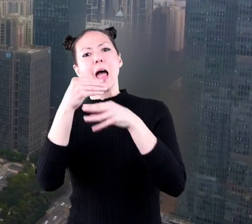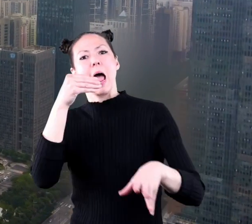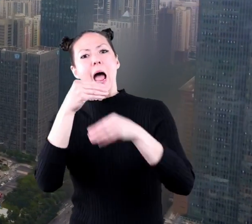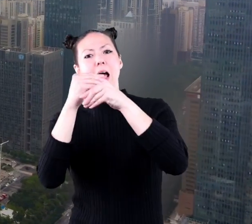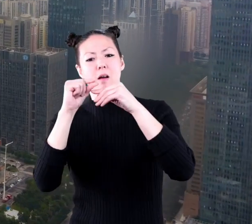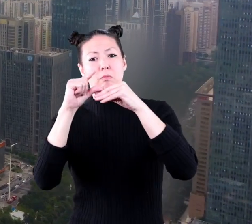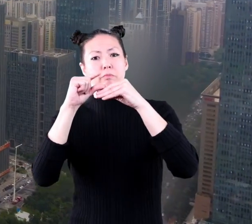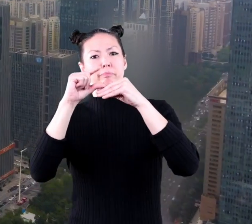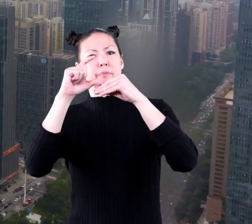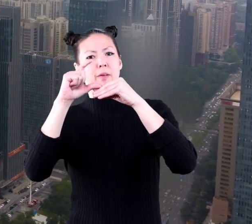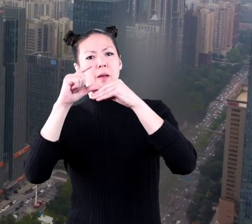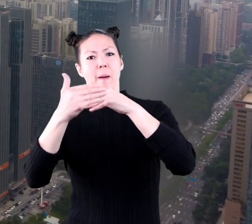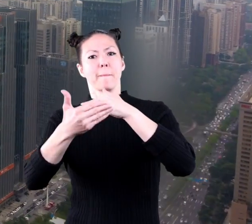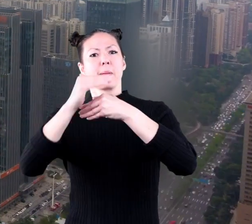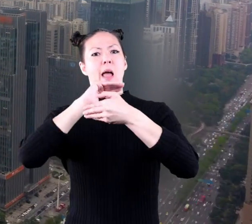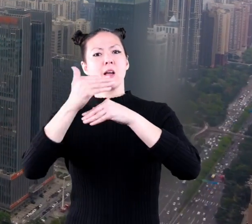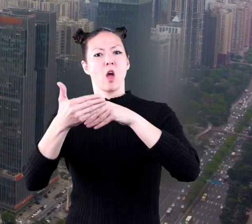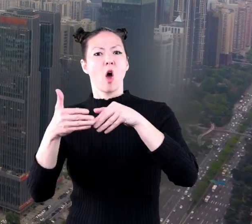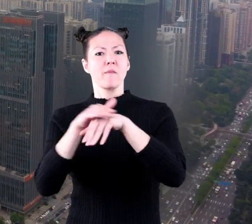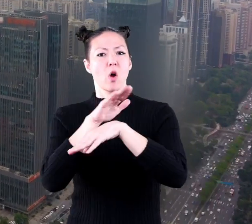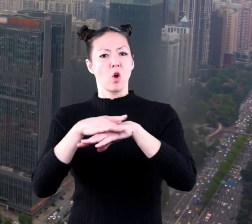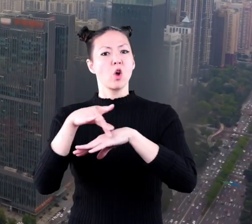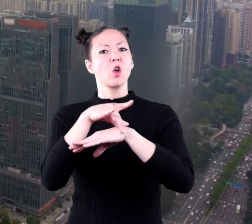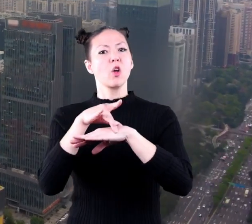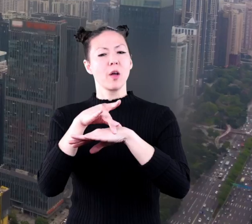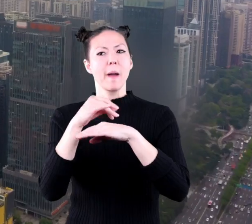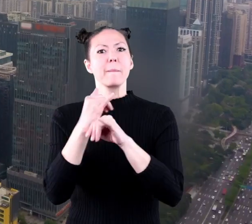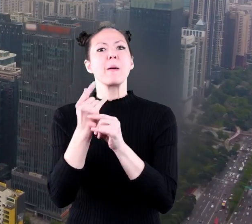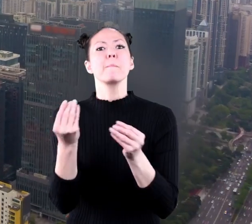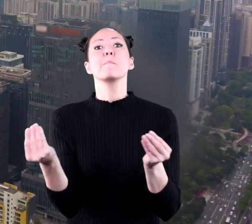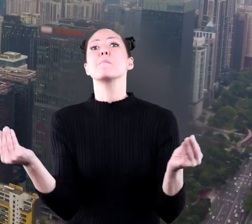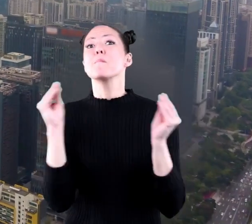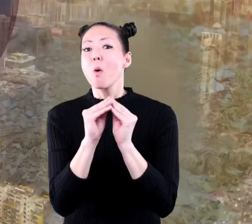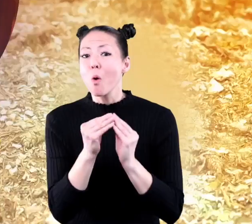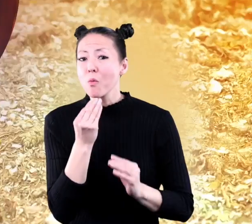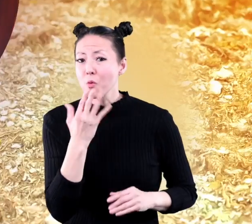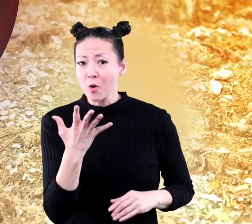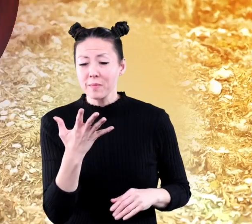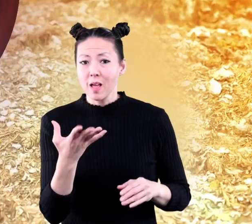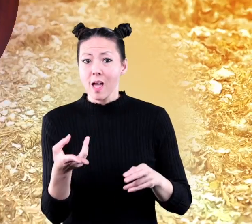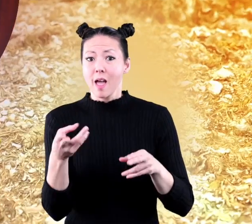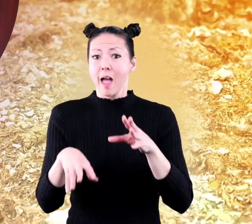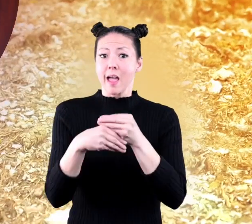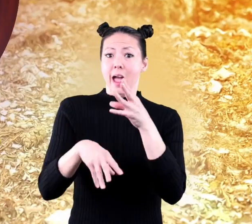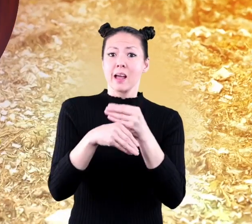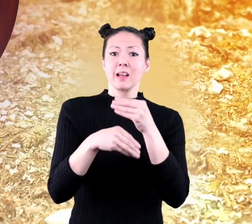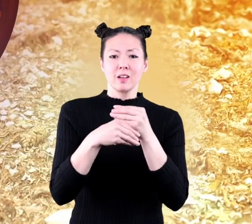then added to the blanket that covers the Earth, making it warmer and adding to the greenhouse effect.